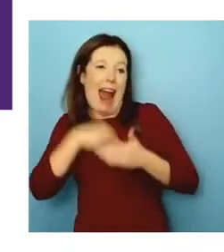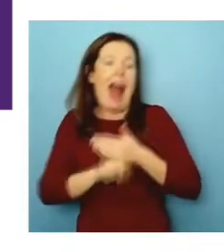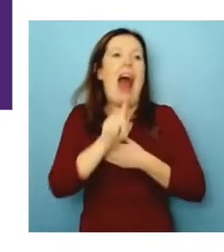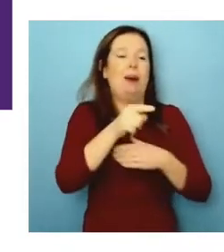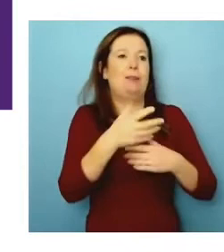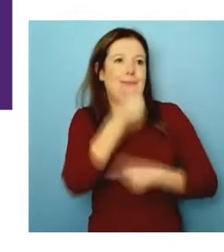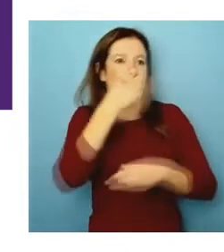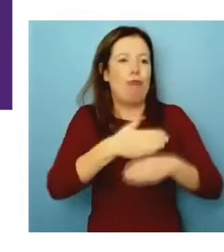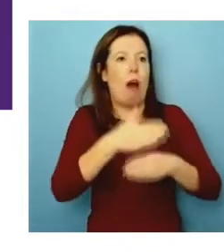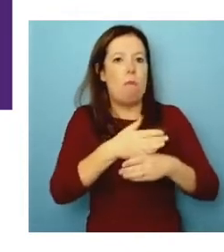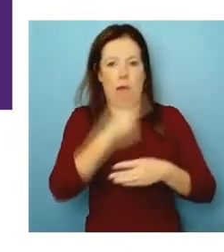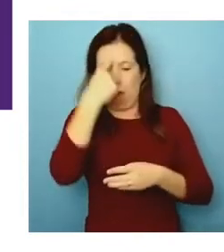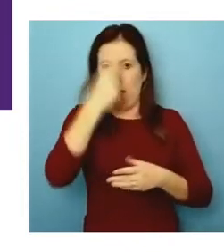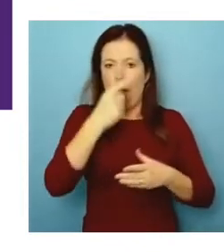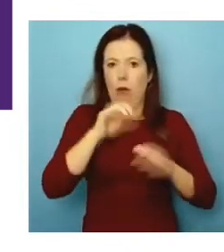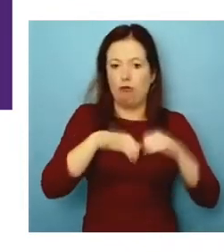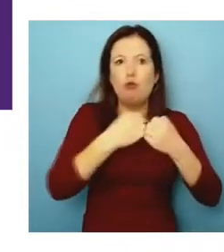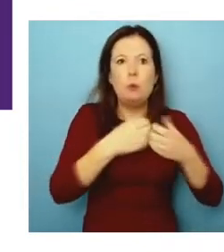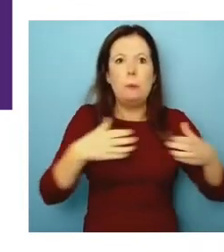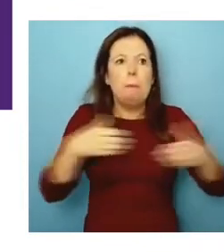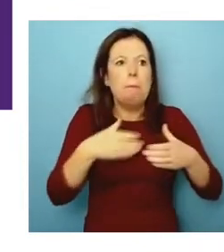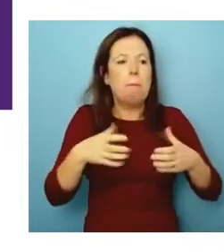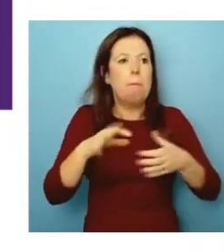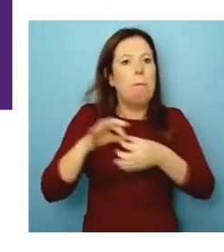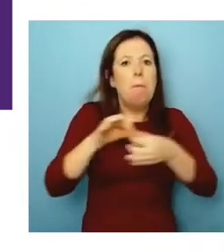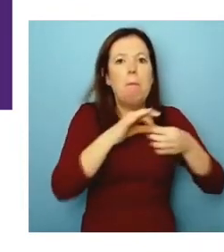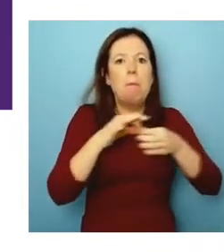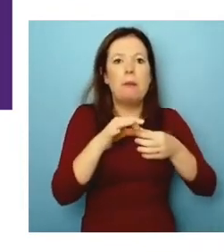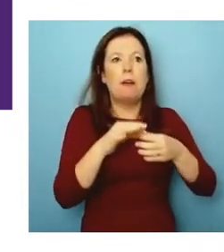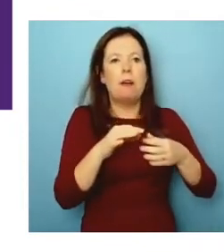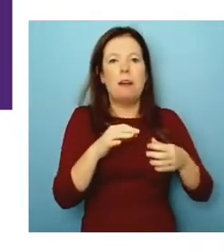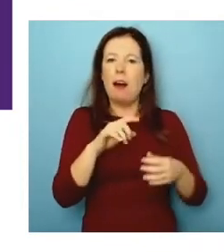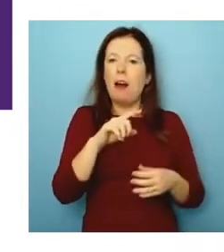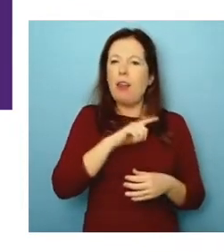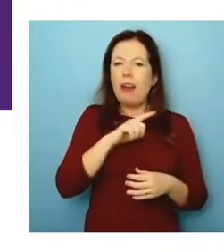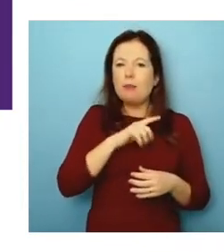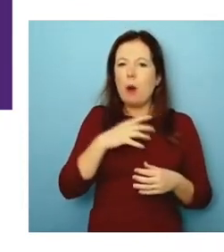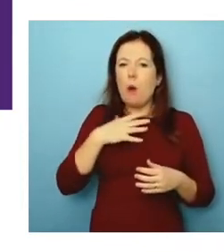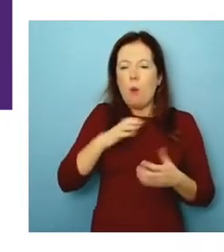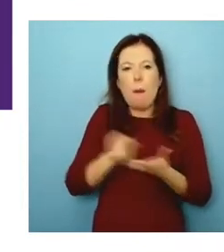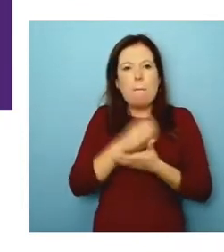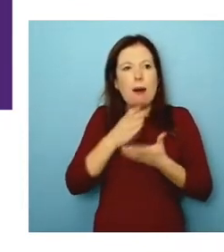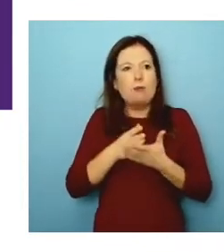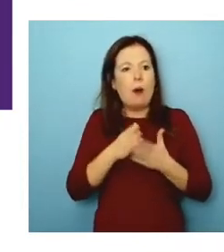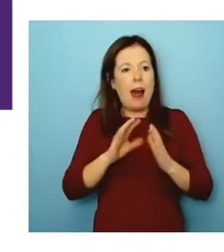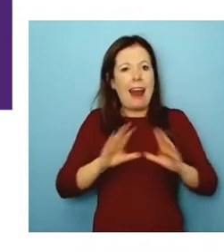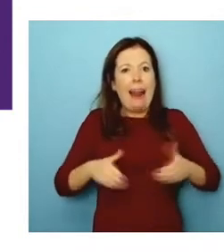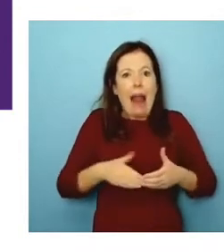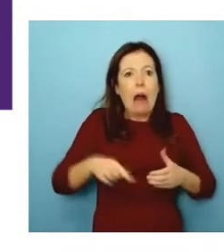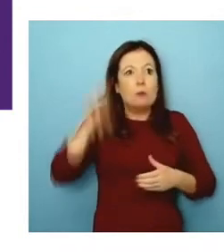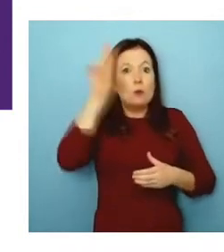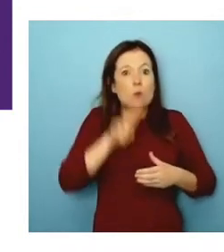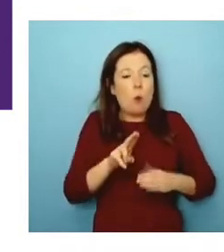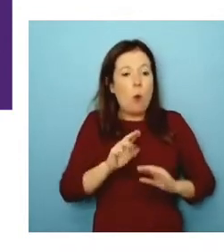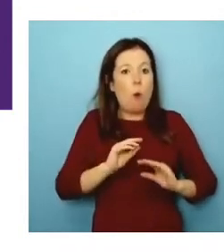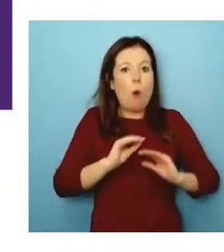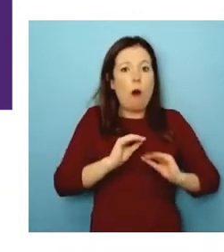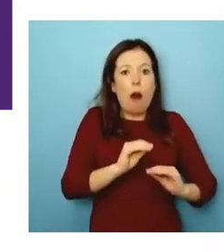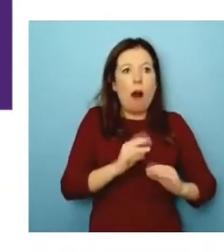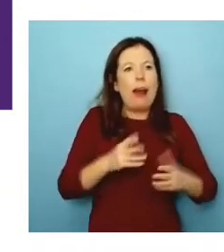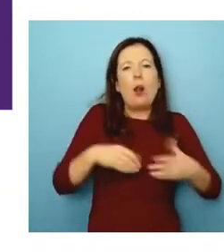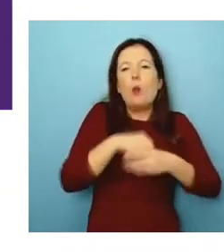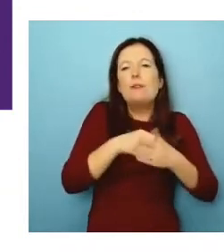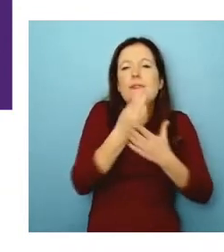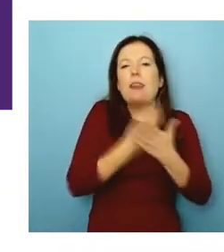so, so for us, it's like, we need to get into the classroom and inclusive design is what people need to learn at school. They need, you don't call it inclusive design, but